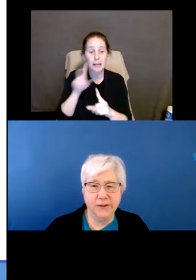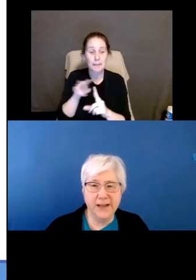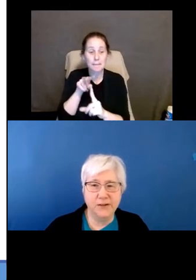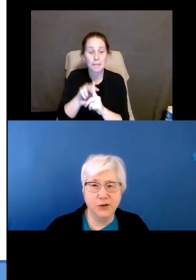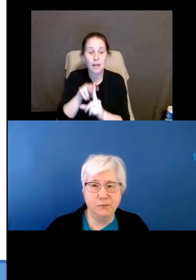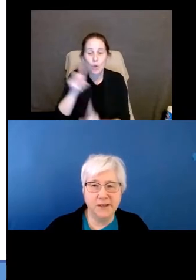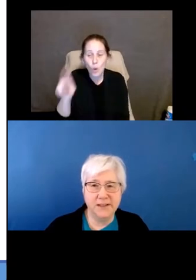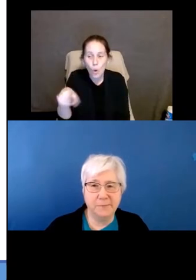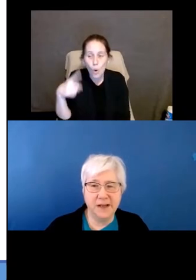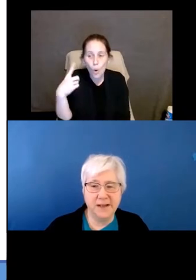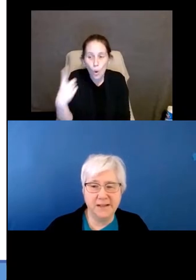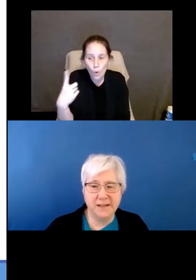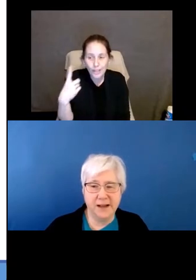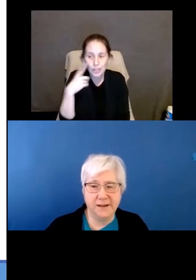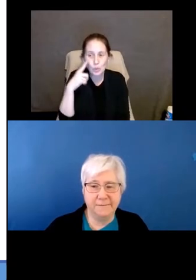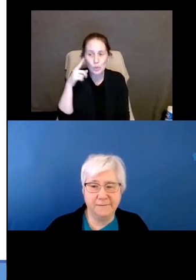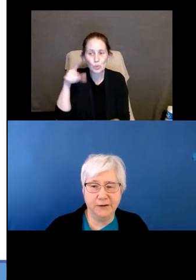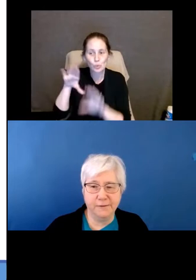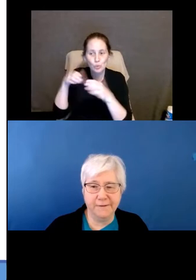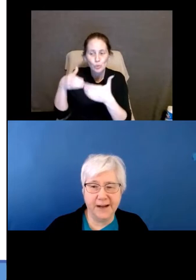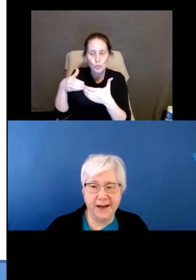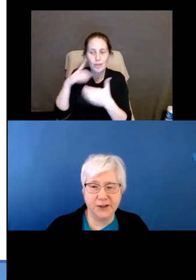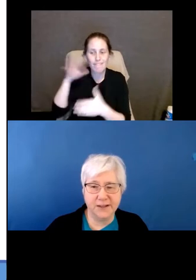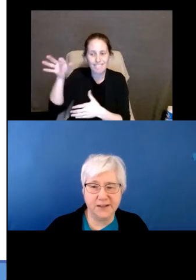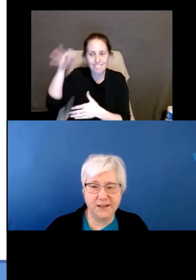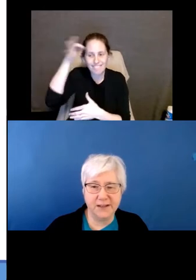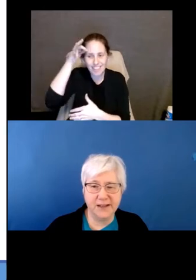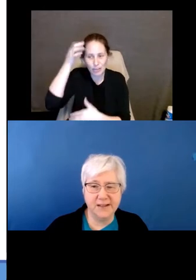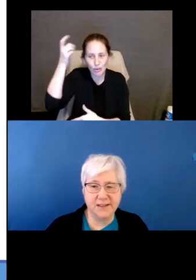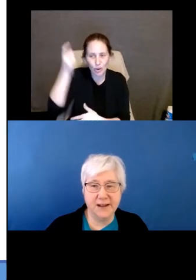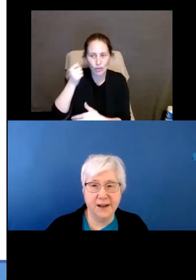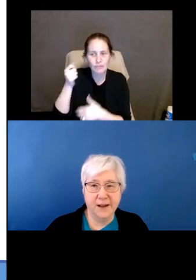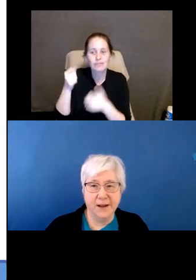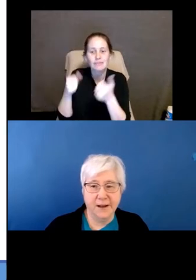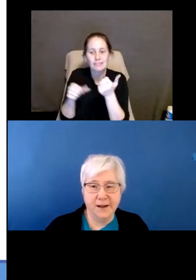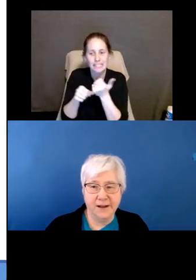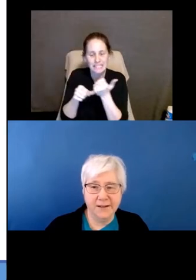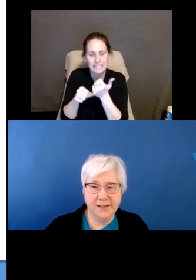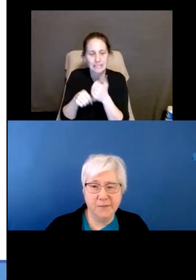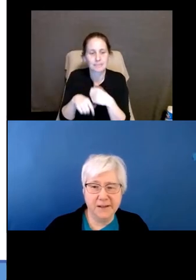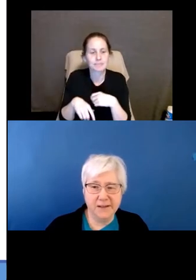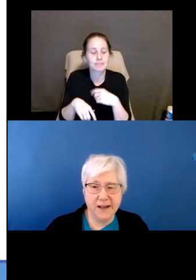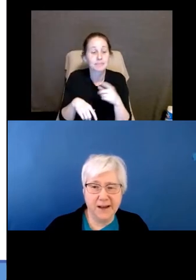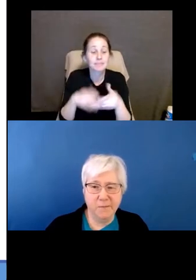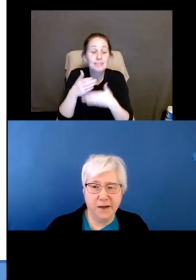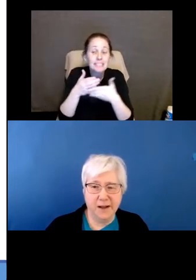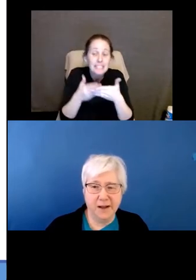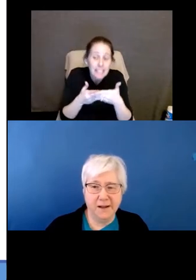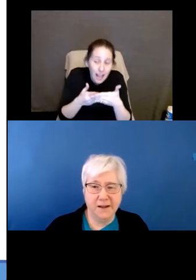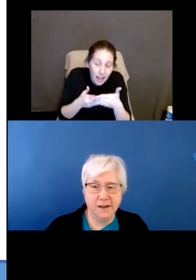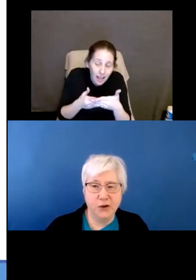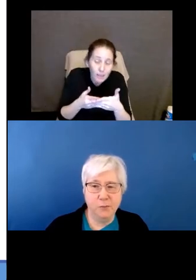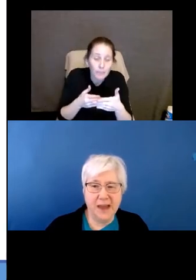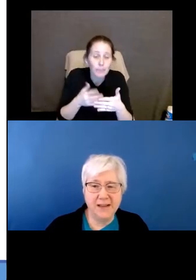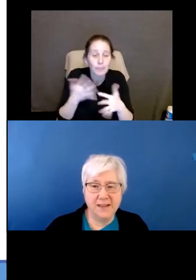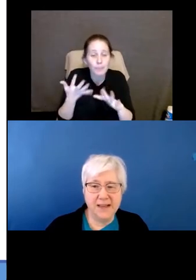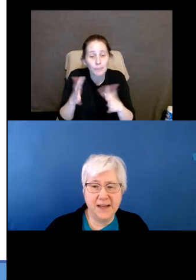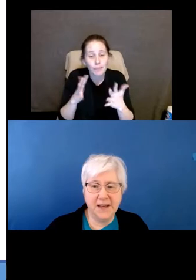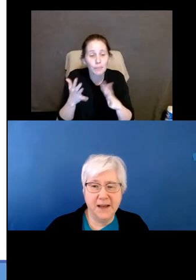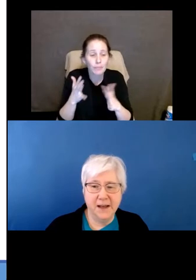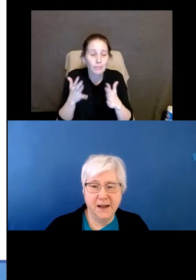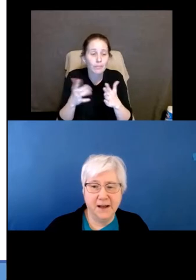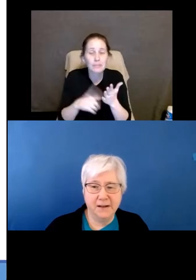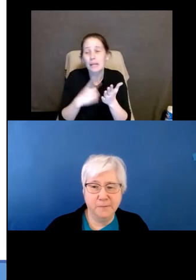only to recipients of federal financial assistance. Some of the time, you may